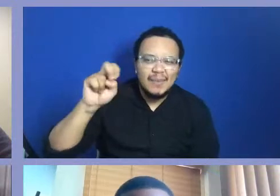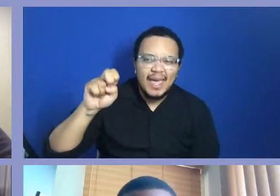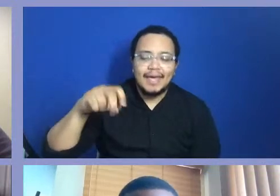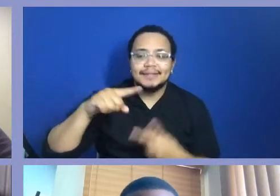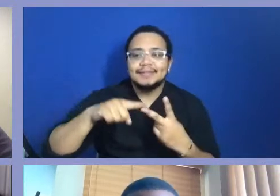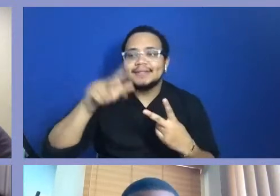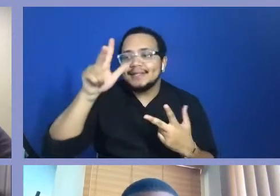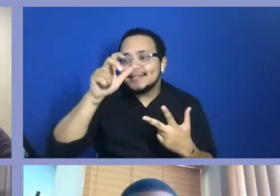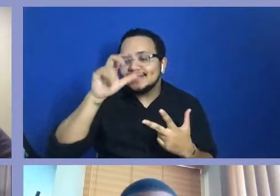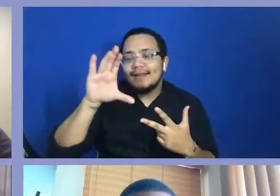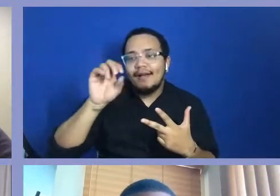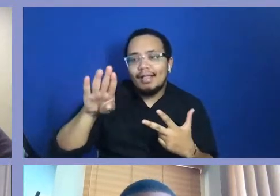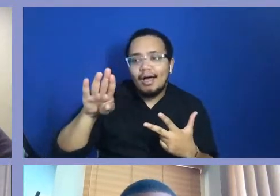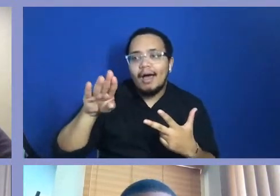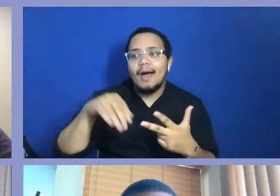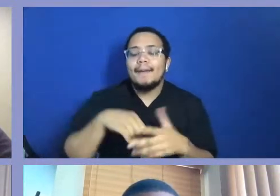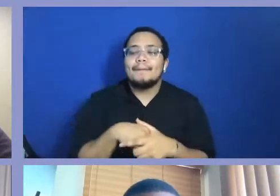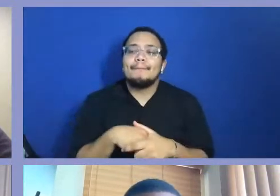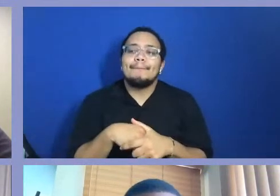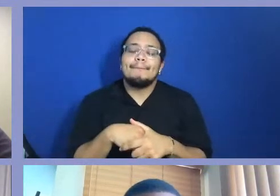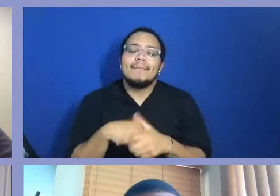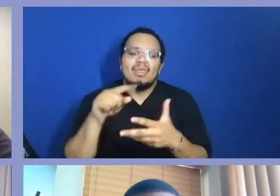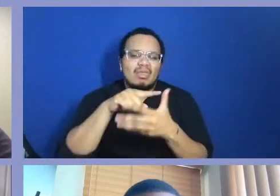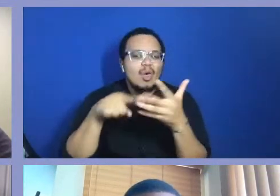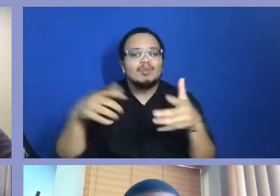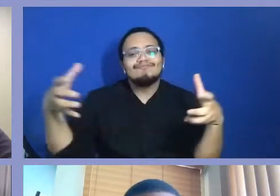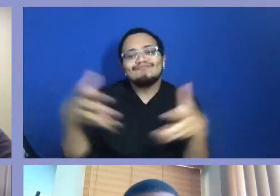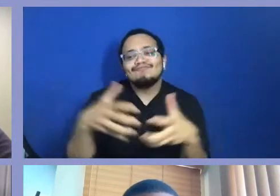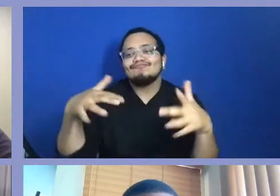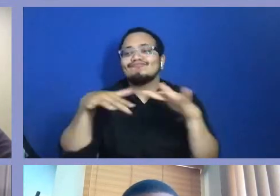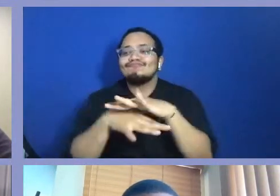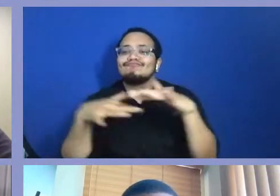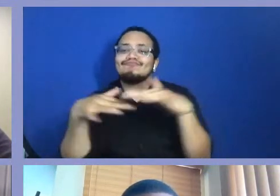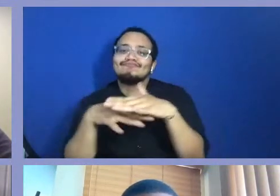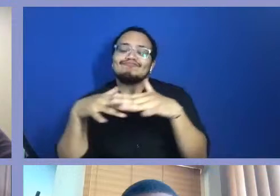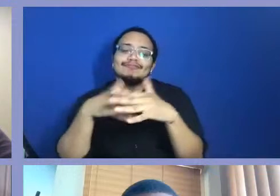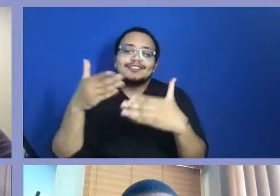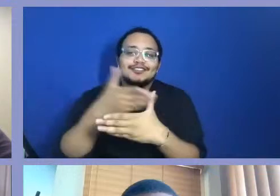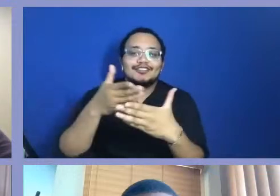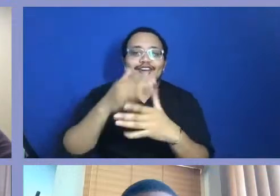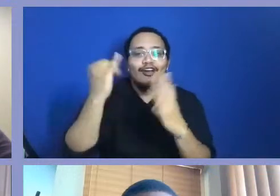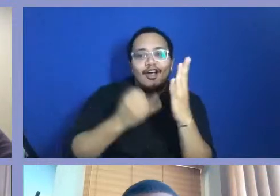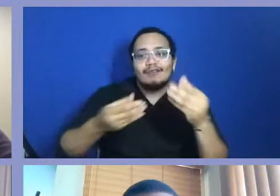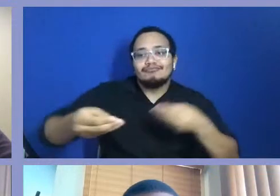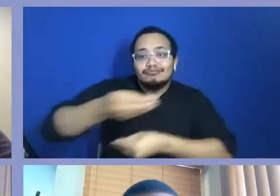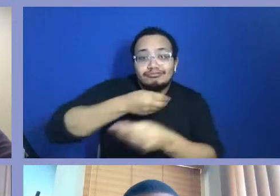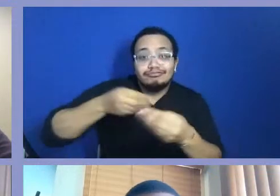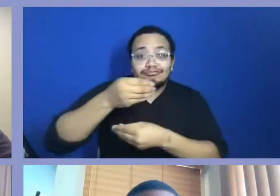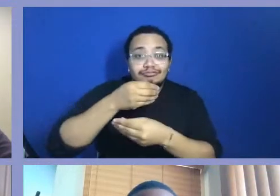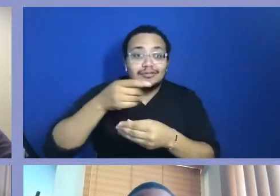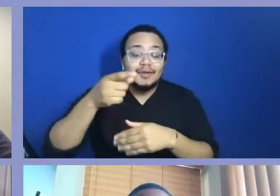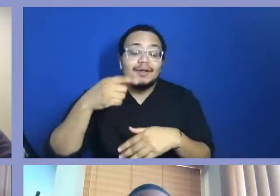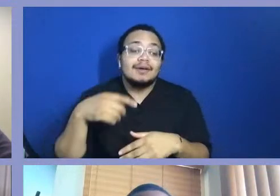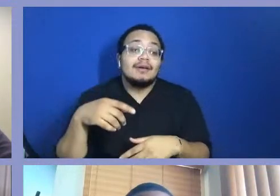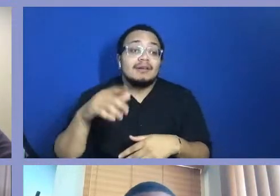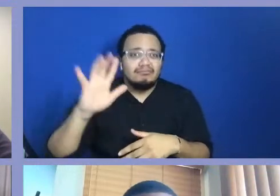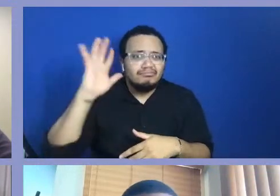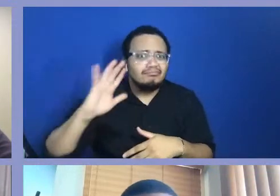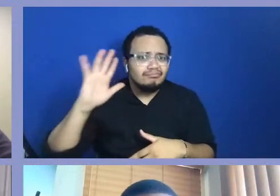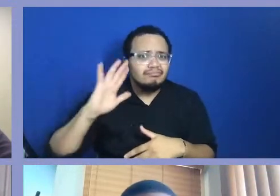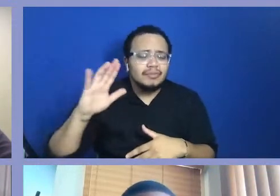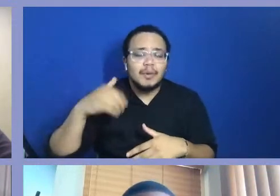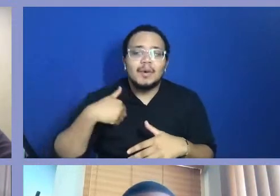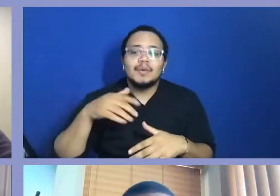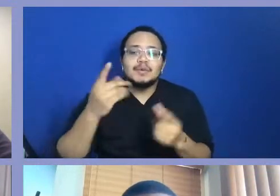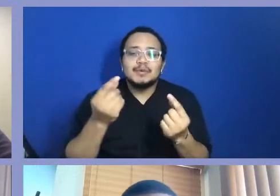Trab Insects, there's a much crunch, okay? There are things we used to do that we're not doing now. We used to host each other for potlucks in